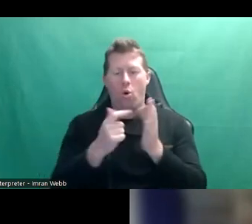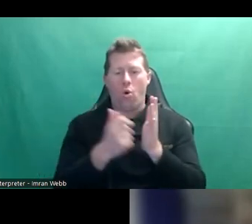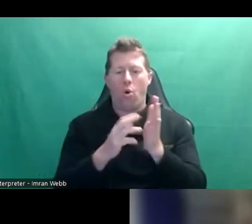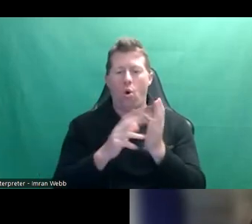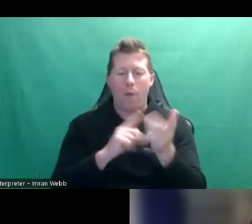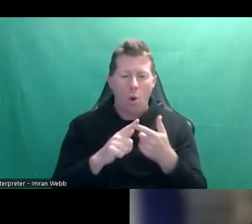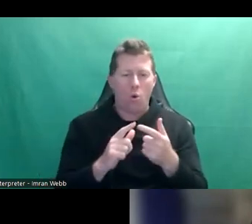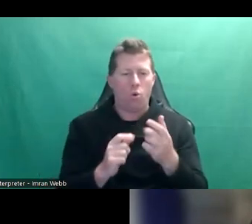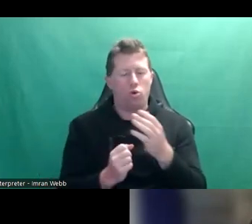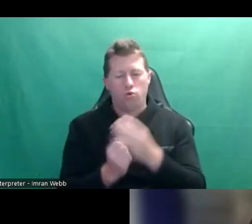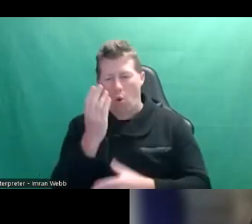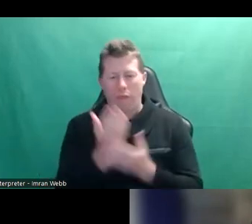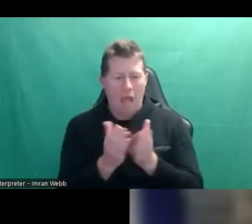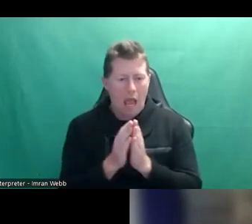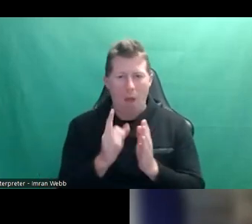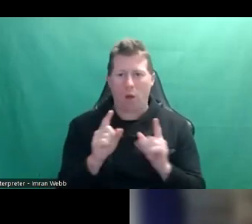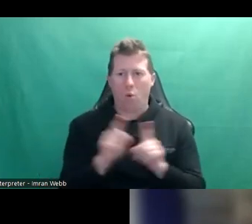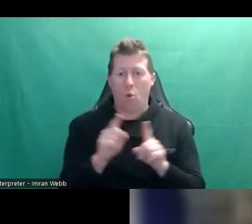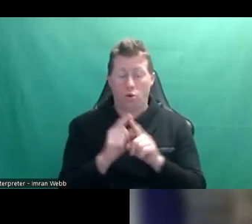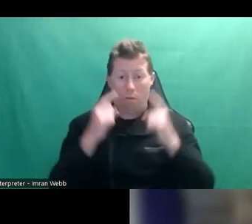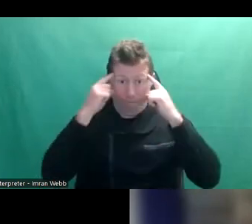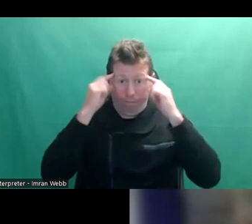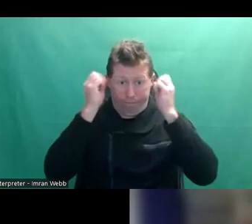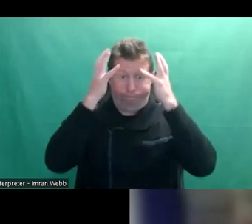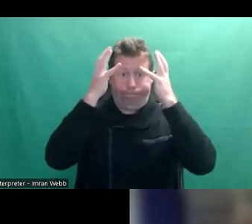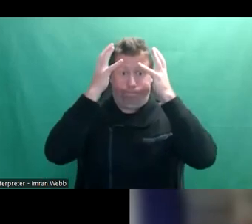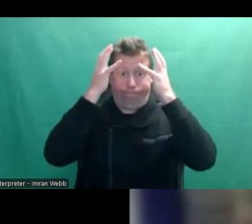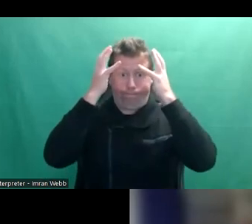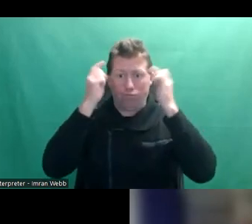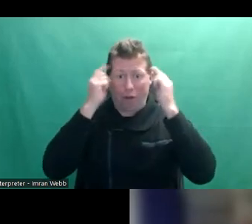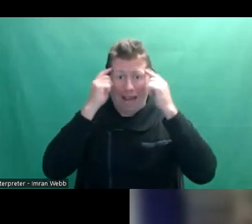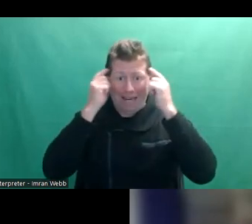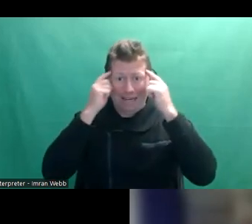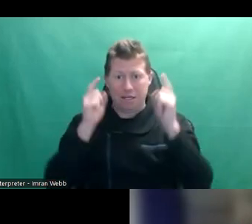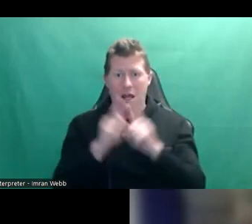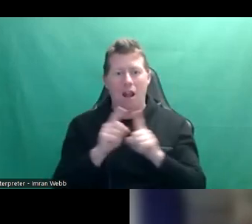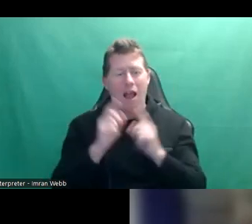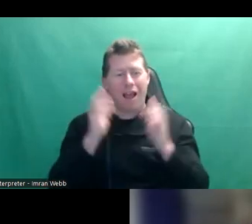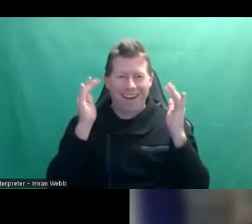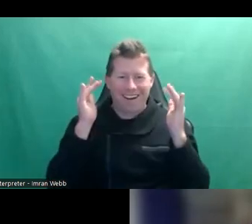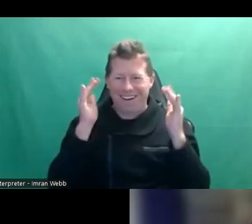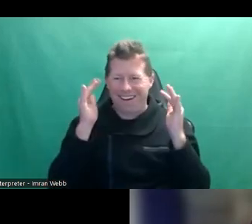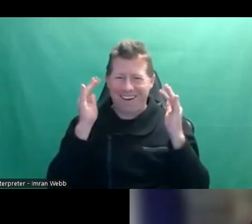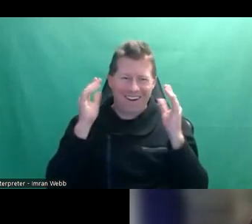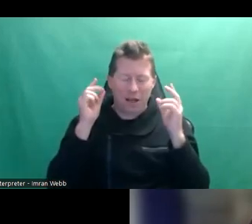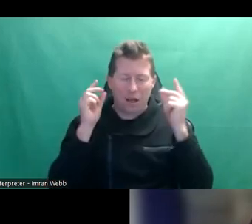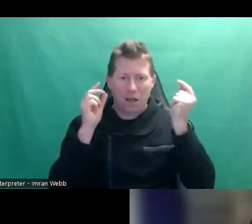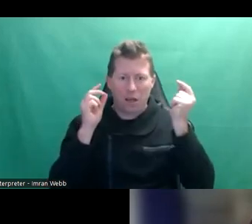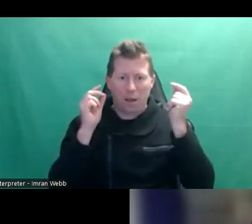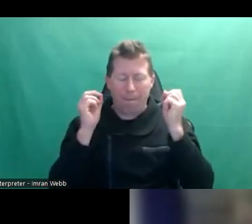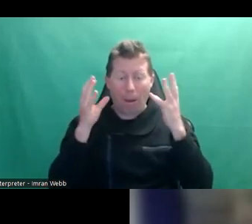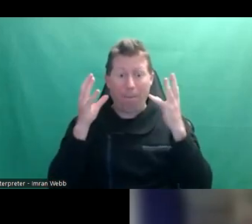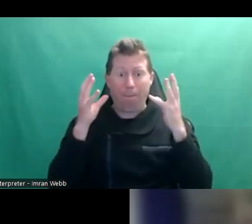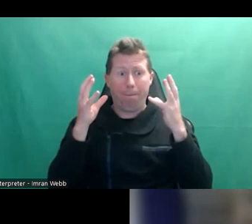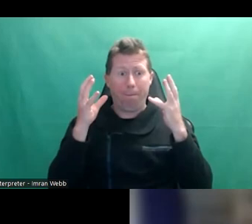spurt stuff, but you also get a huge brain power boost. So suddenly, you know, you were thinking like a little kid and suddenly you've got more empathy